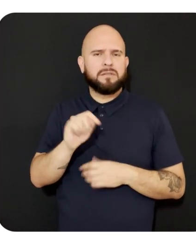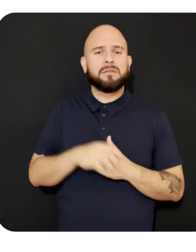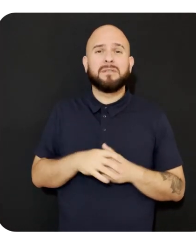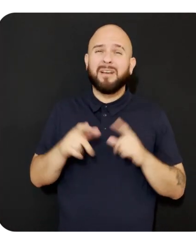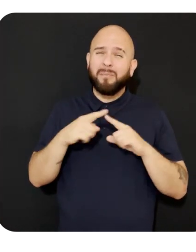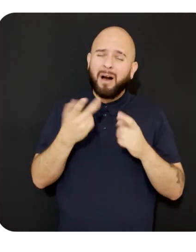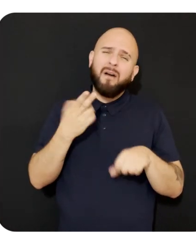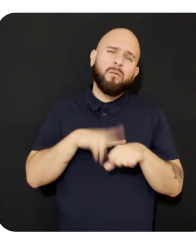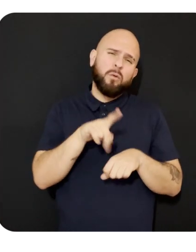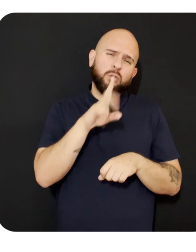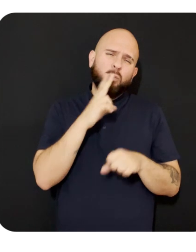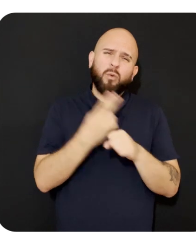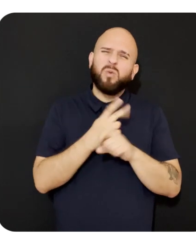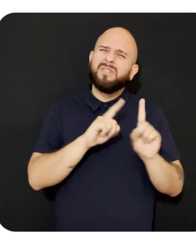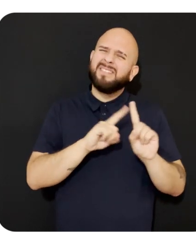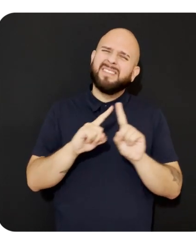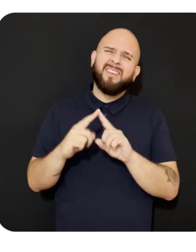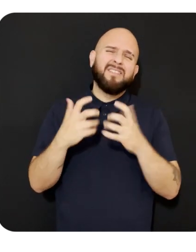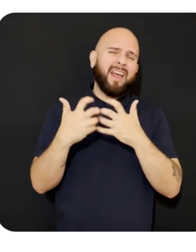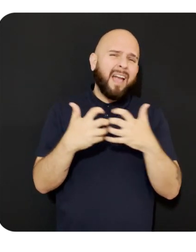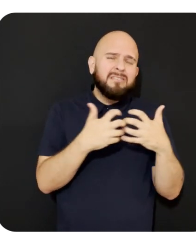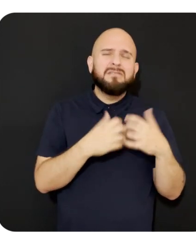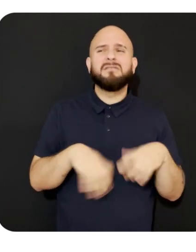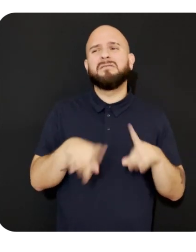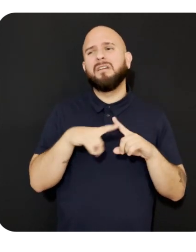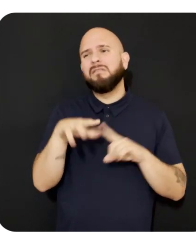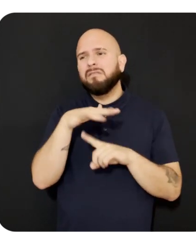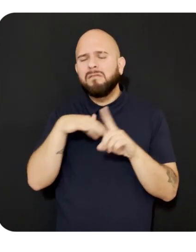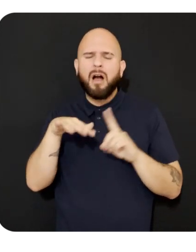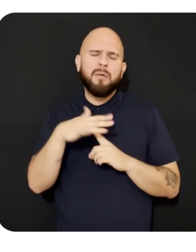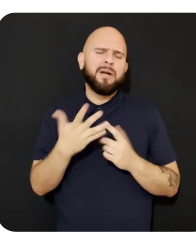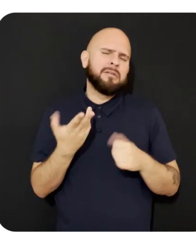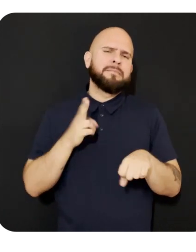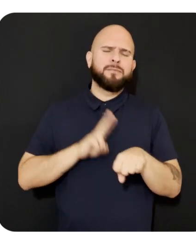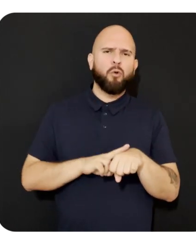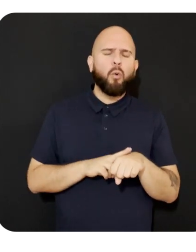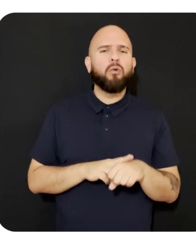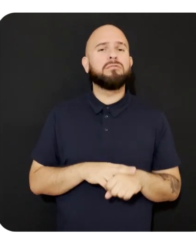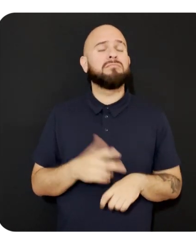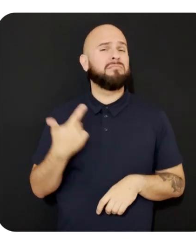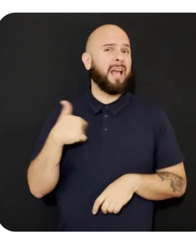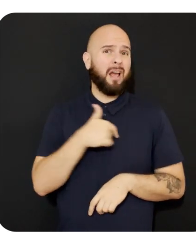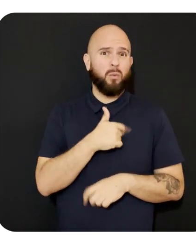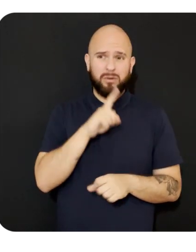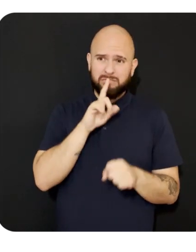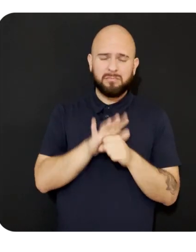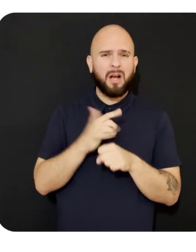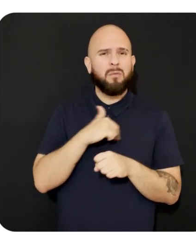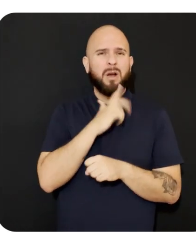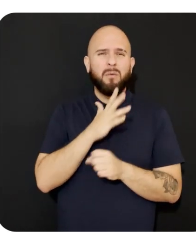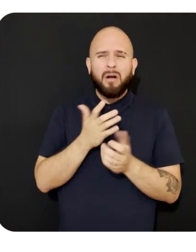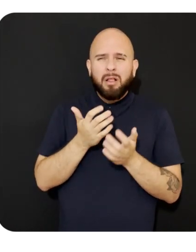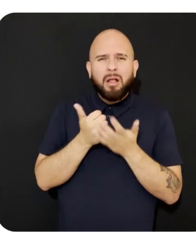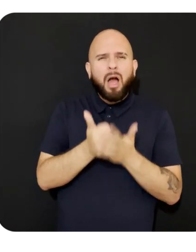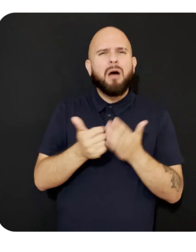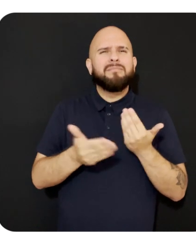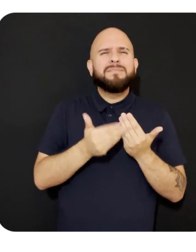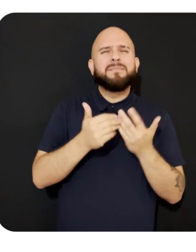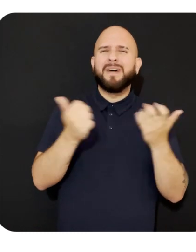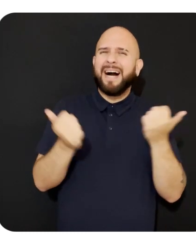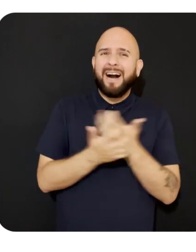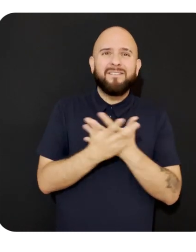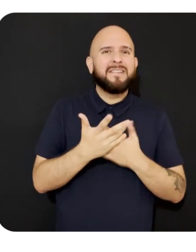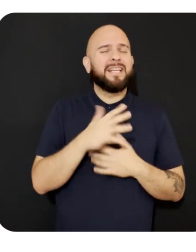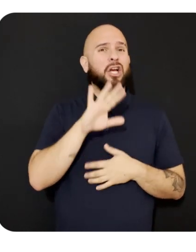working across different engines and different environments, and we're committed to simplifying and accelerating your entire development